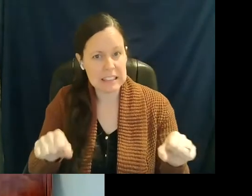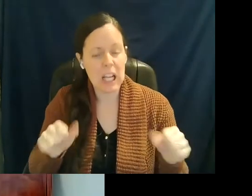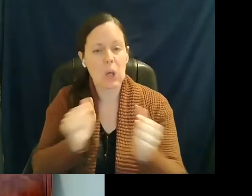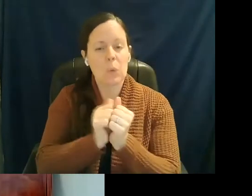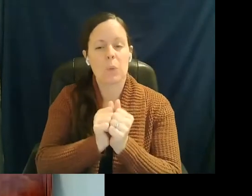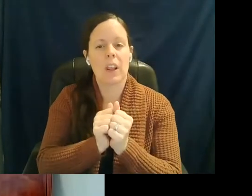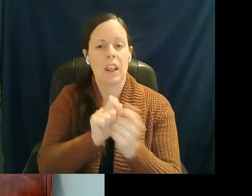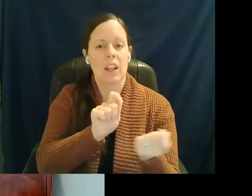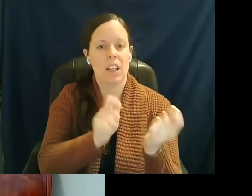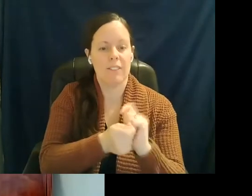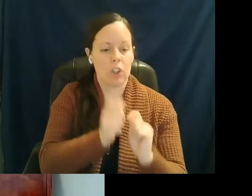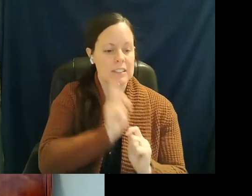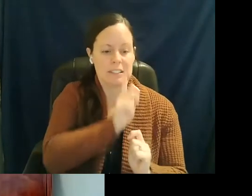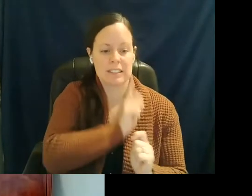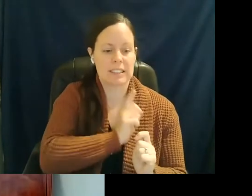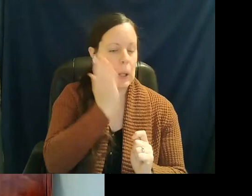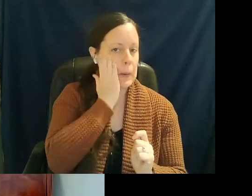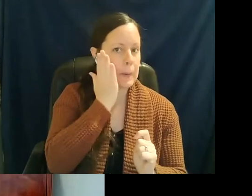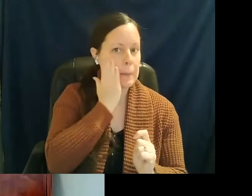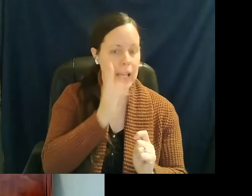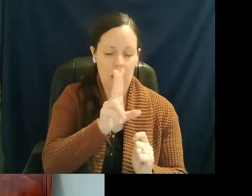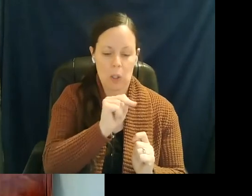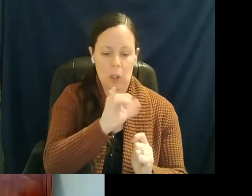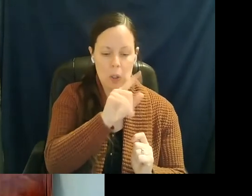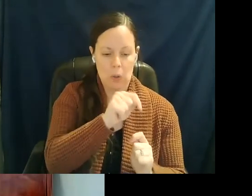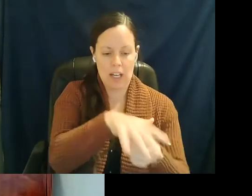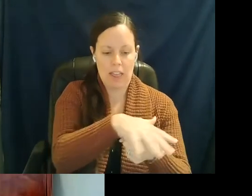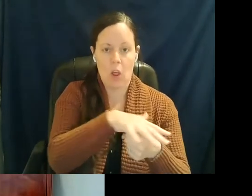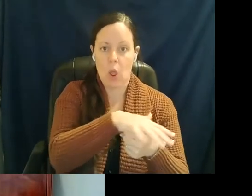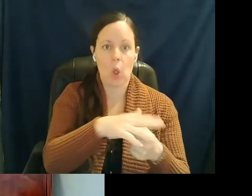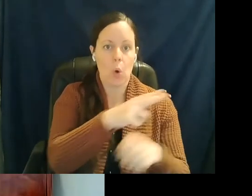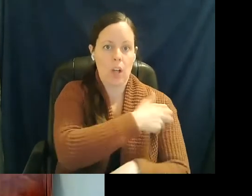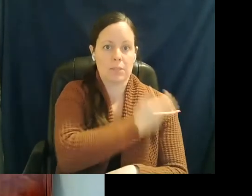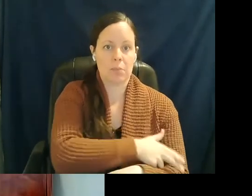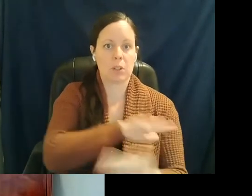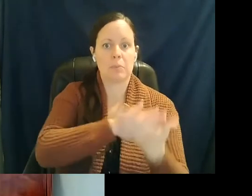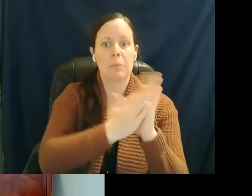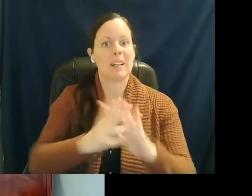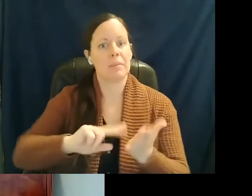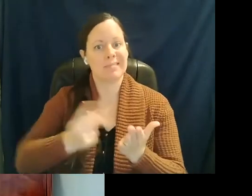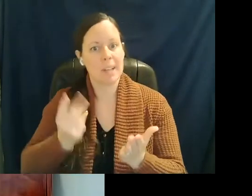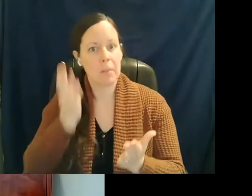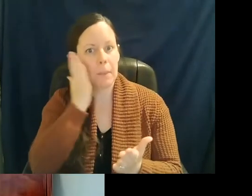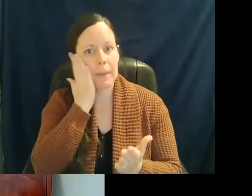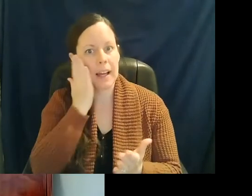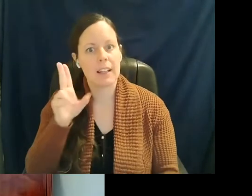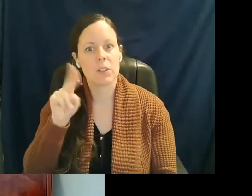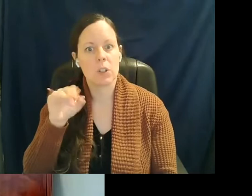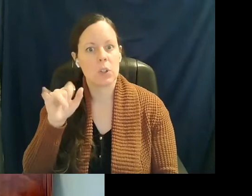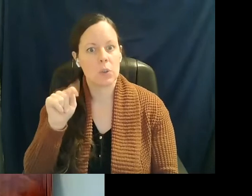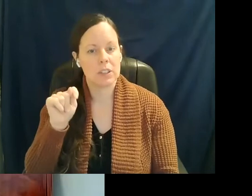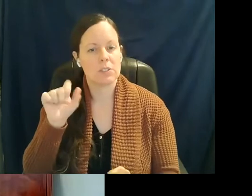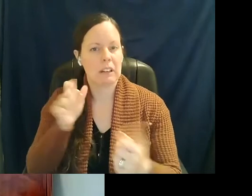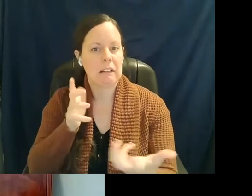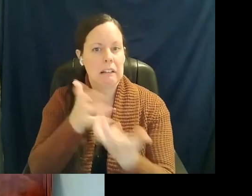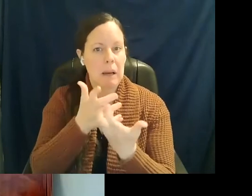single bed units at our local hospitals into double bed units to accommodate all